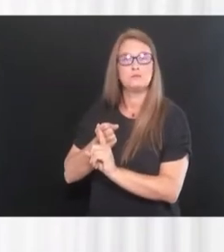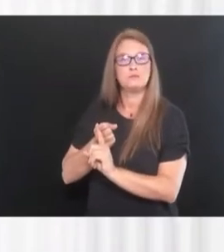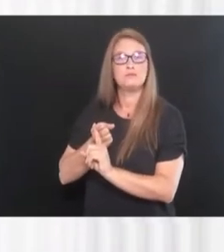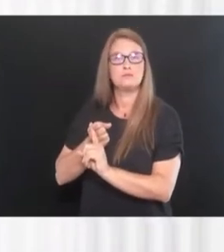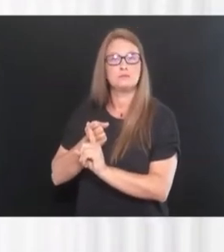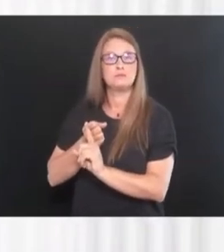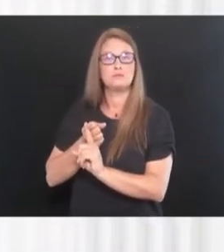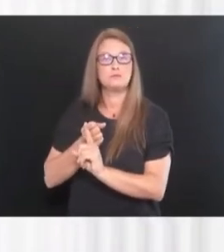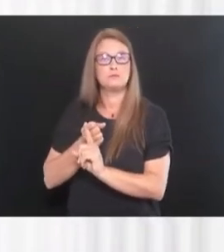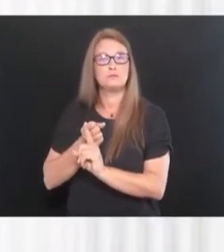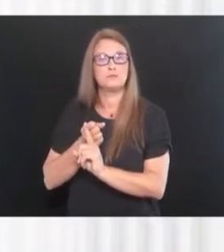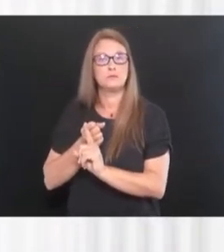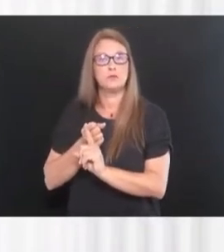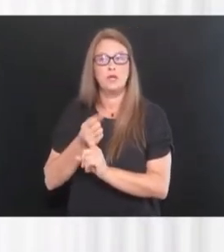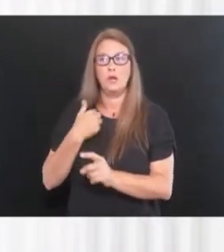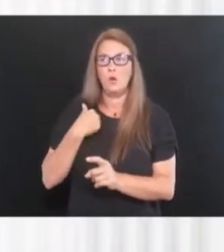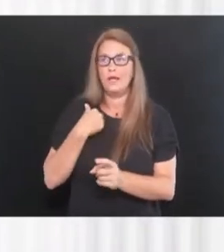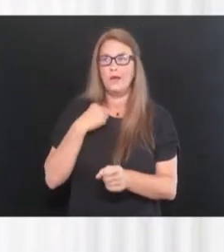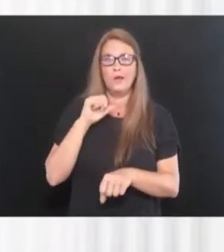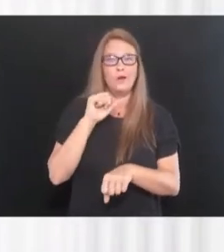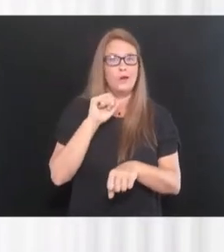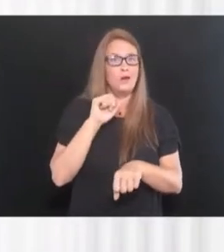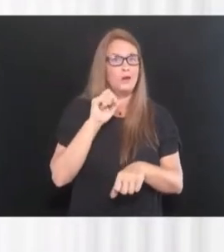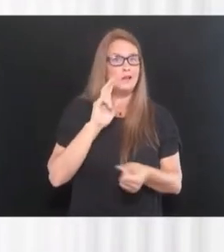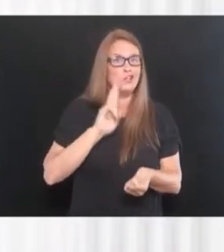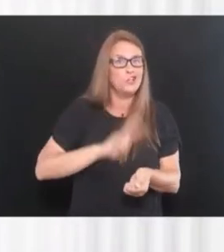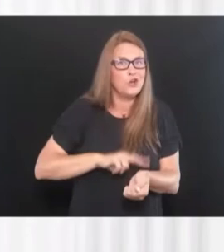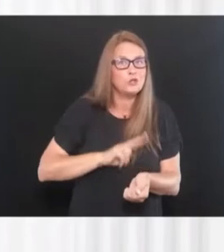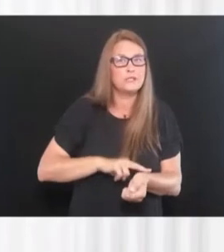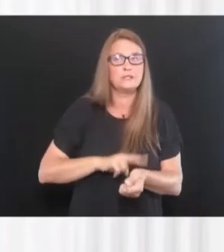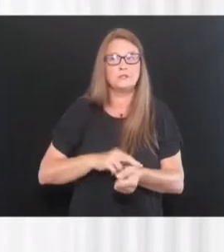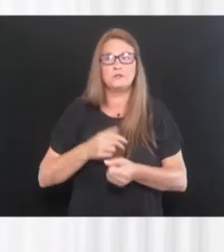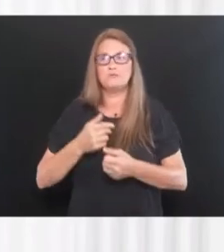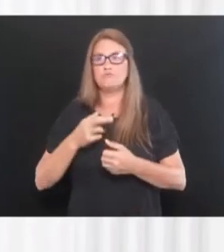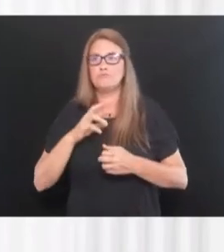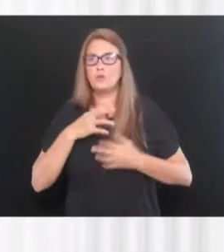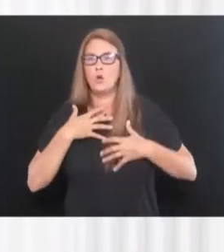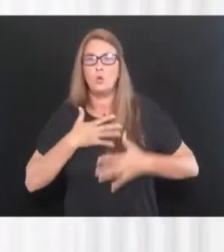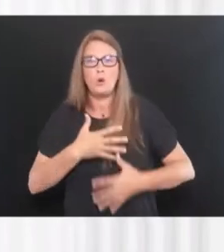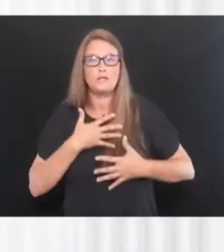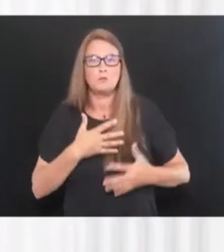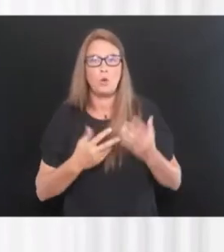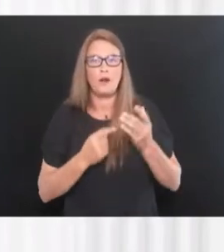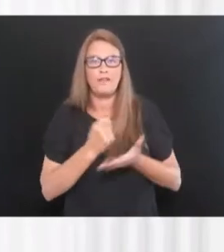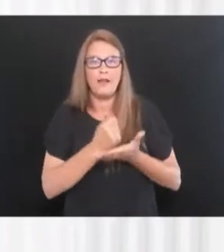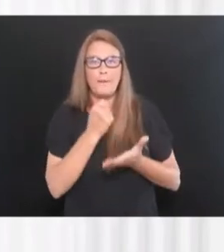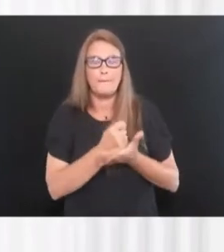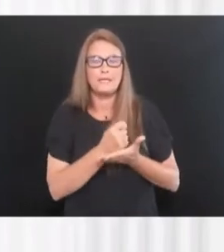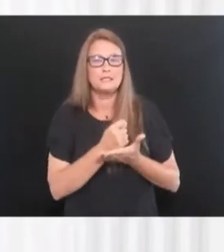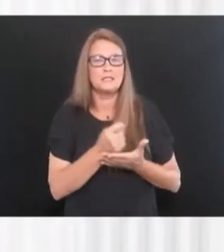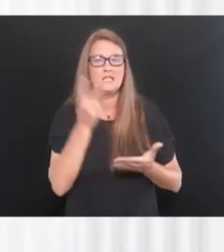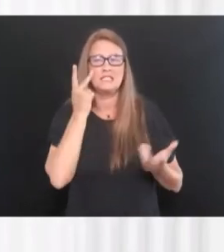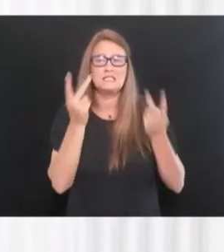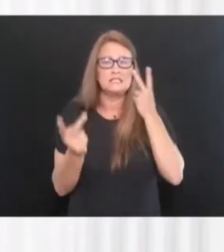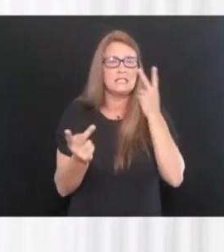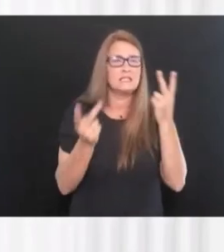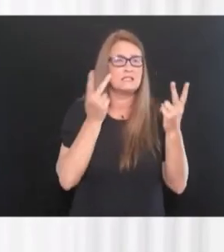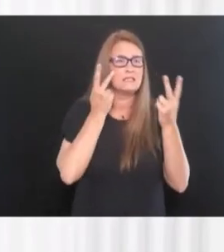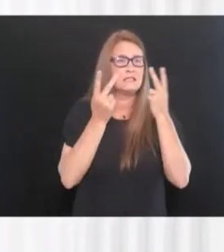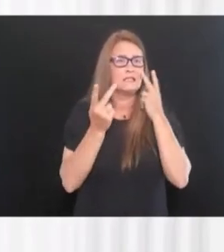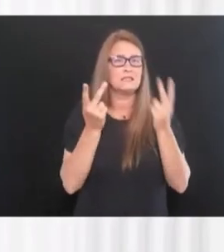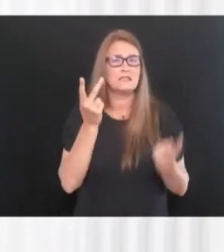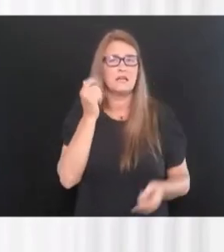as medical workers, the nurses and respiratory therapists, the physicians, they've had to relive this over and